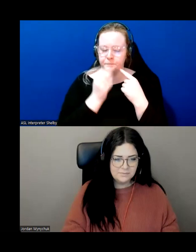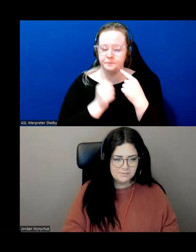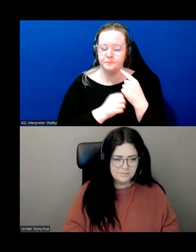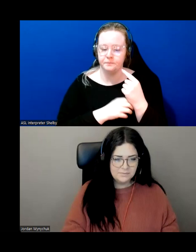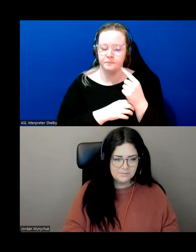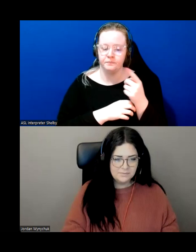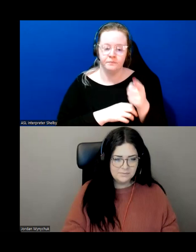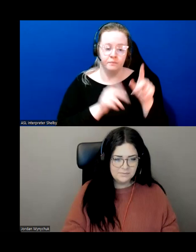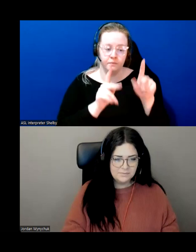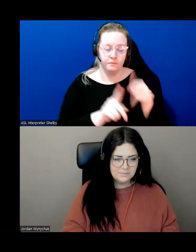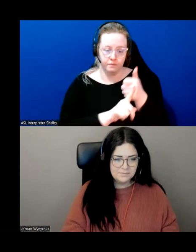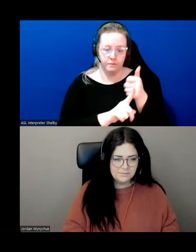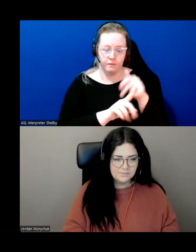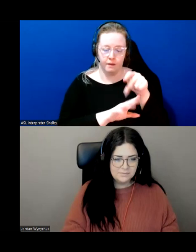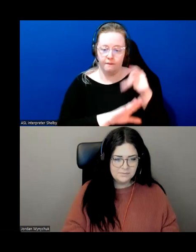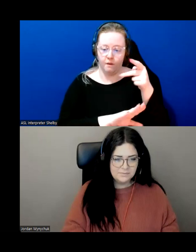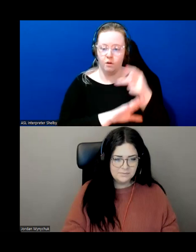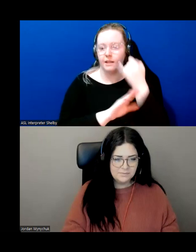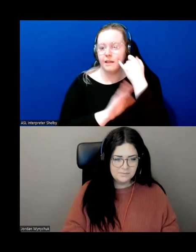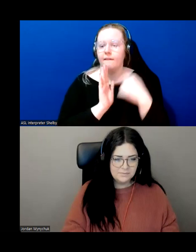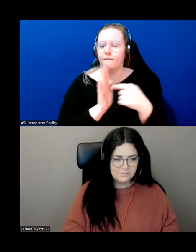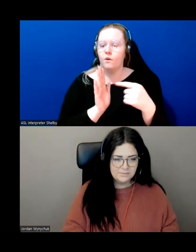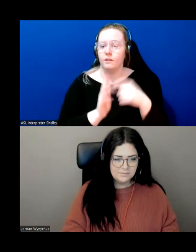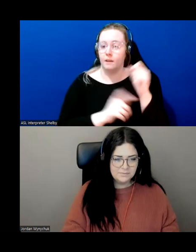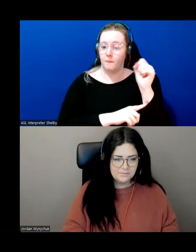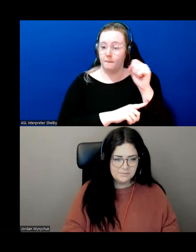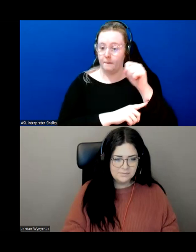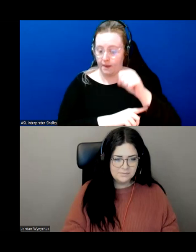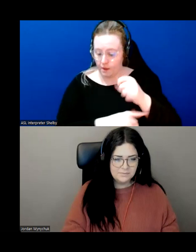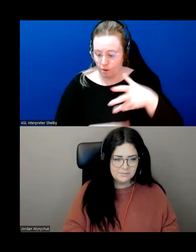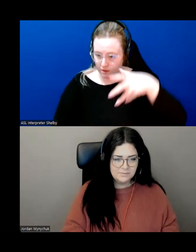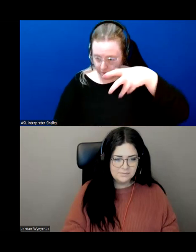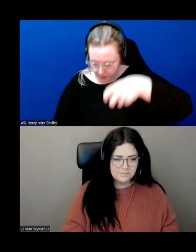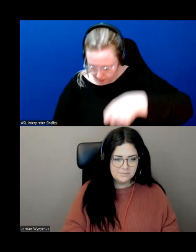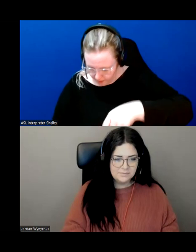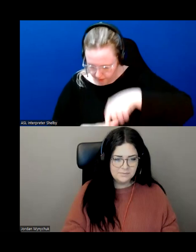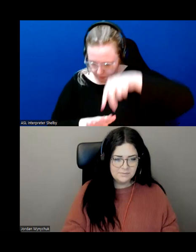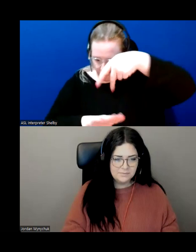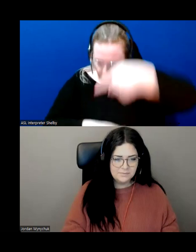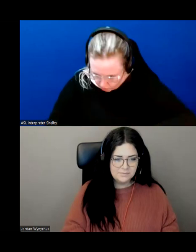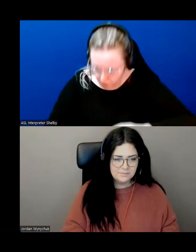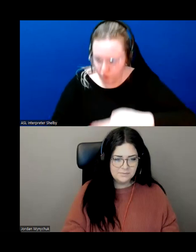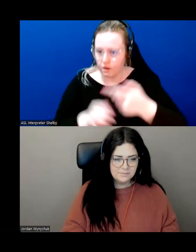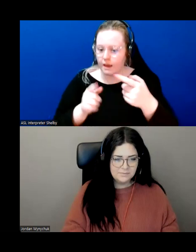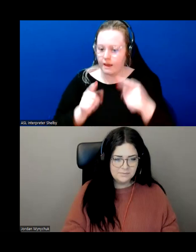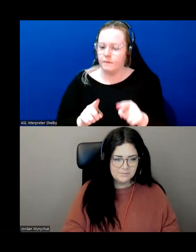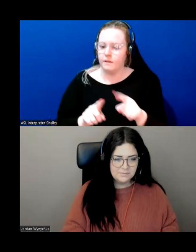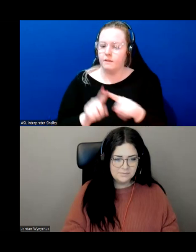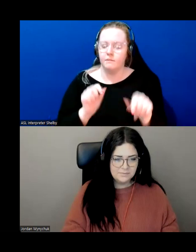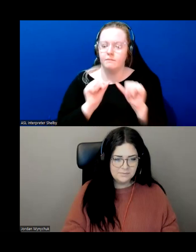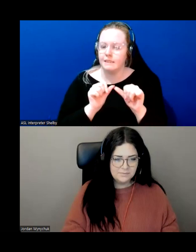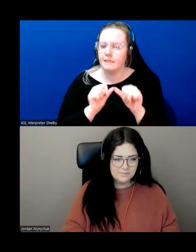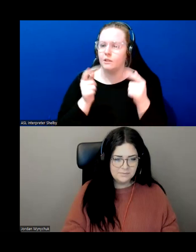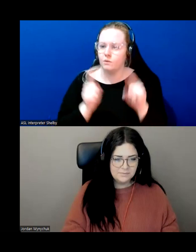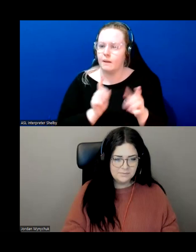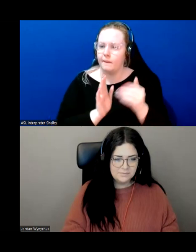falls when stooping to pick up something there's no diagnosis found and yet continues to fall and occasion